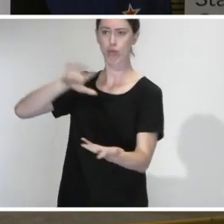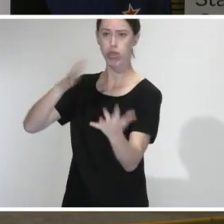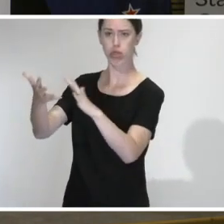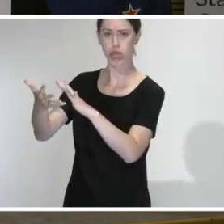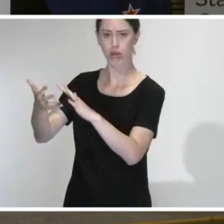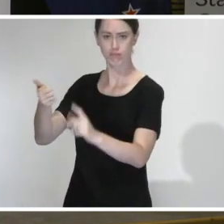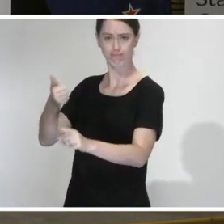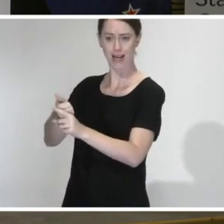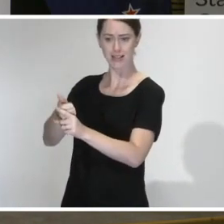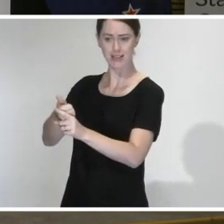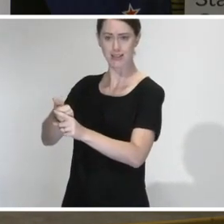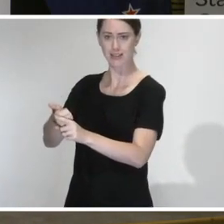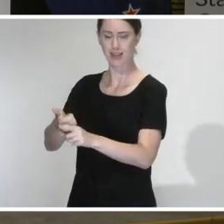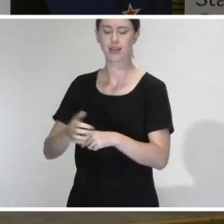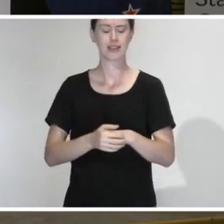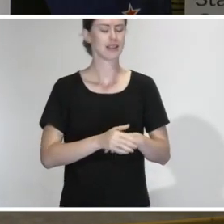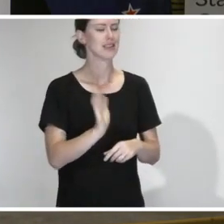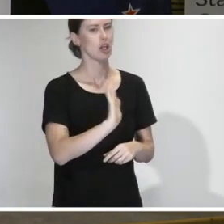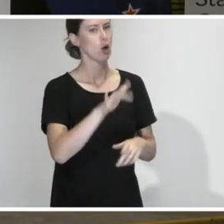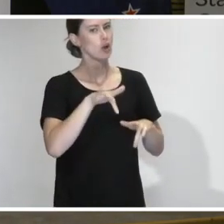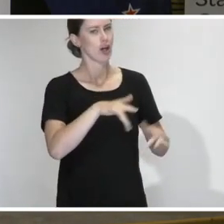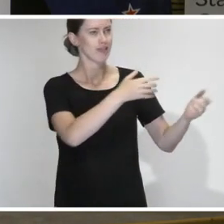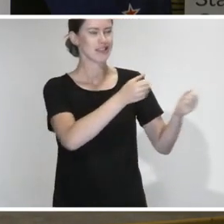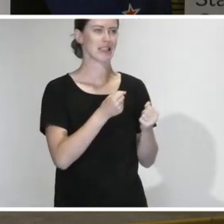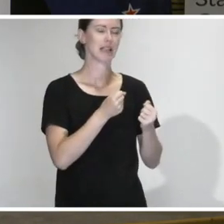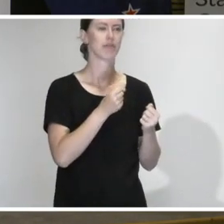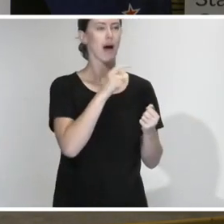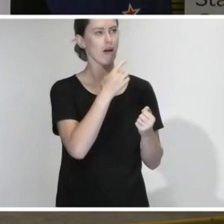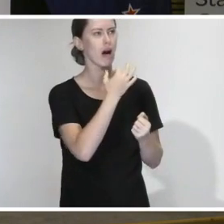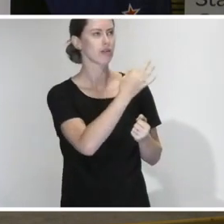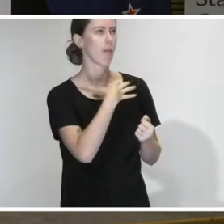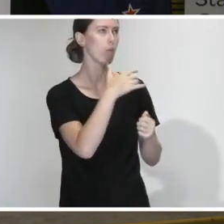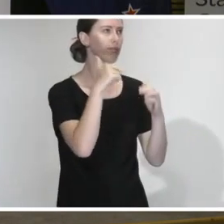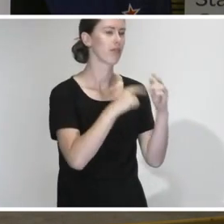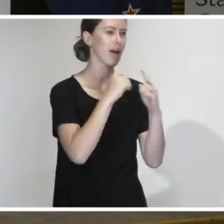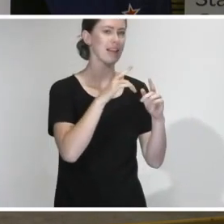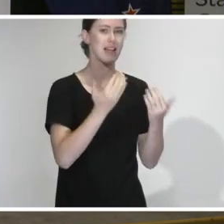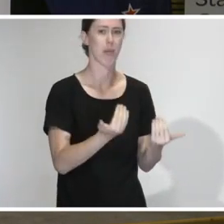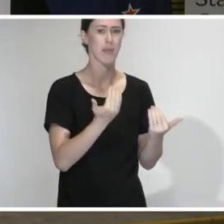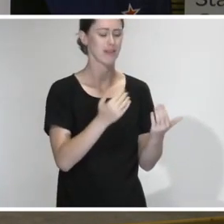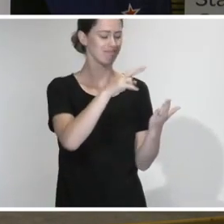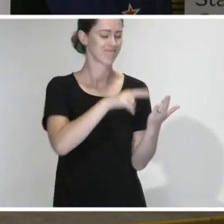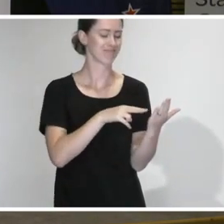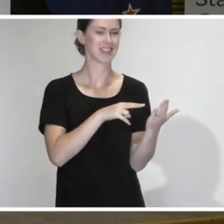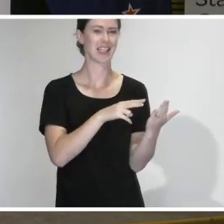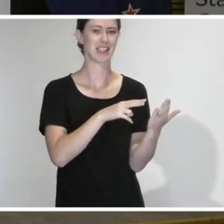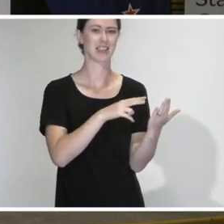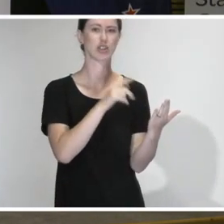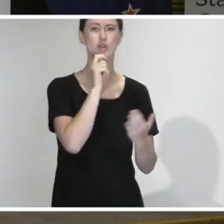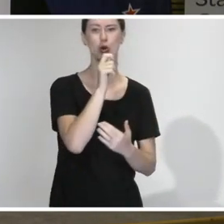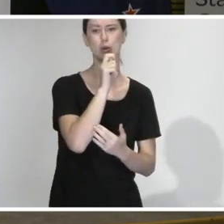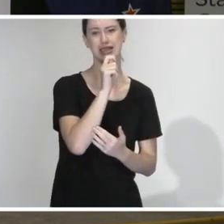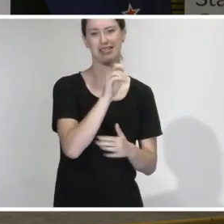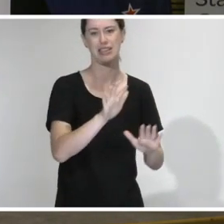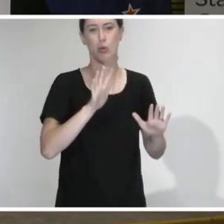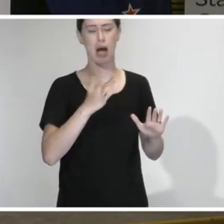actually, just as I was preparing to come down, I've sought some additional information. Unfortunately, at moment, what I've seen is more the reporting. But